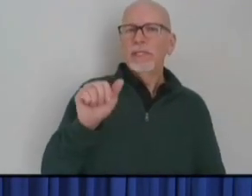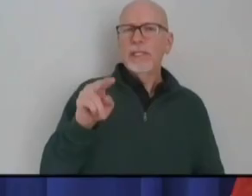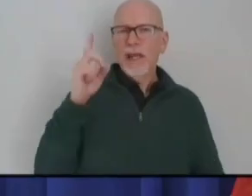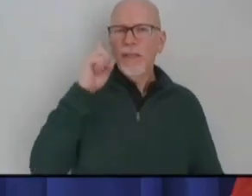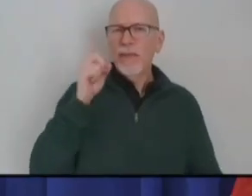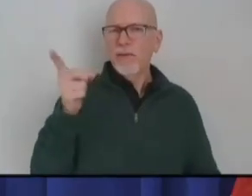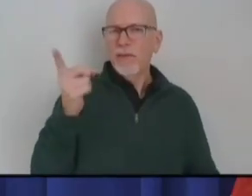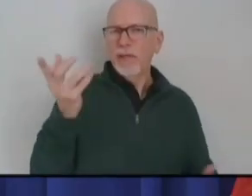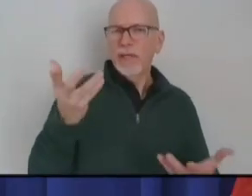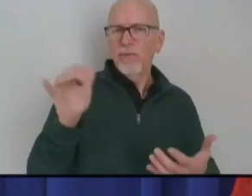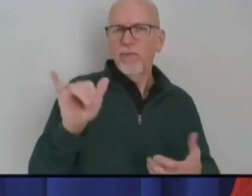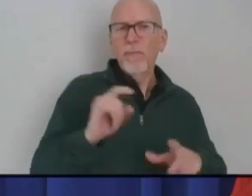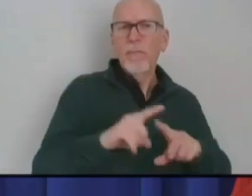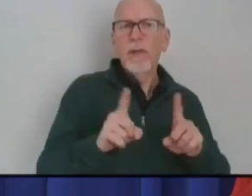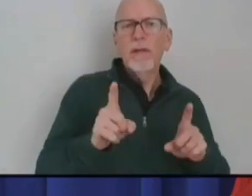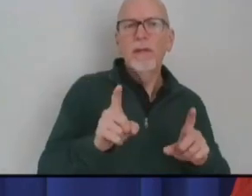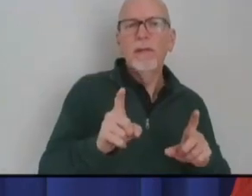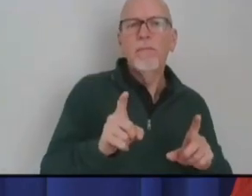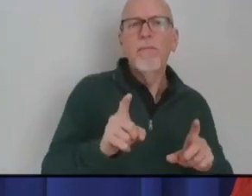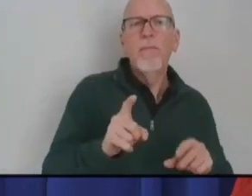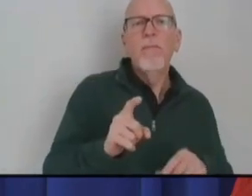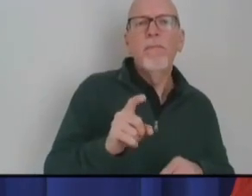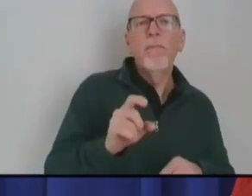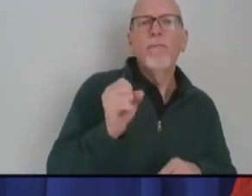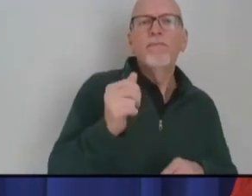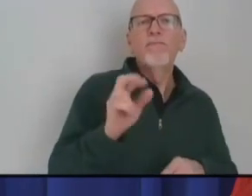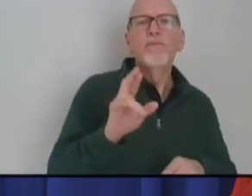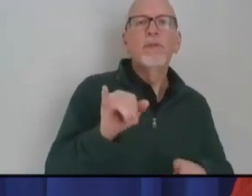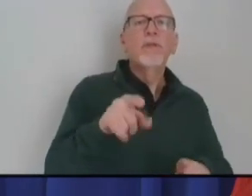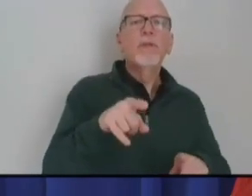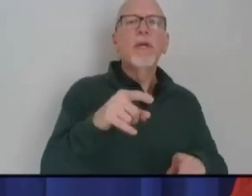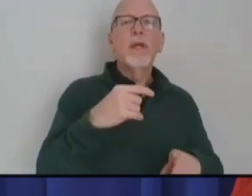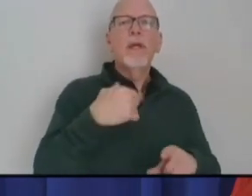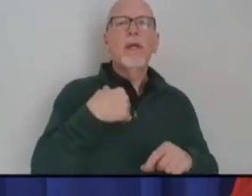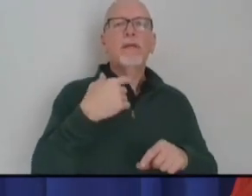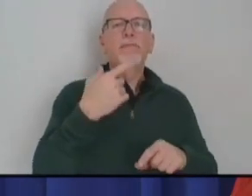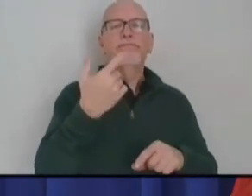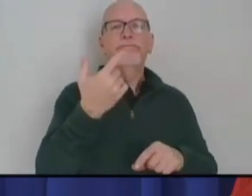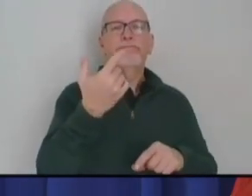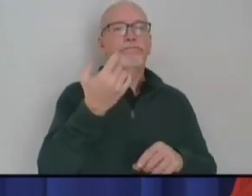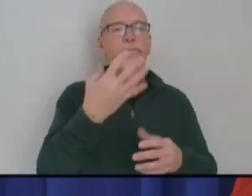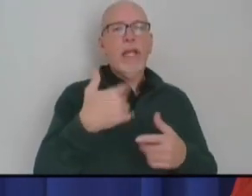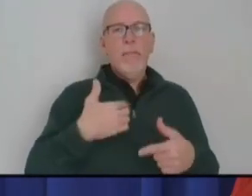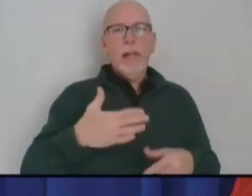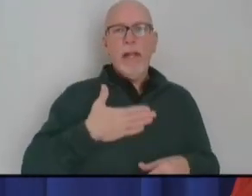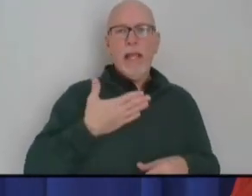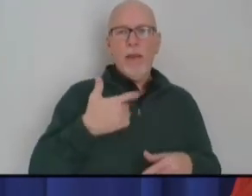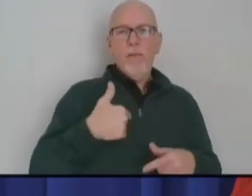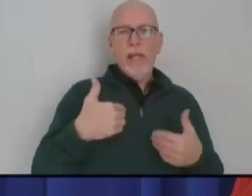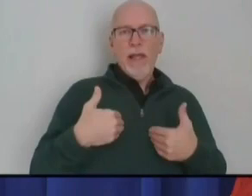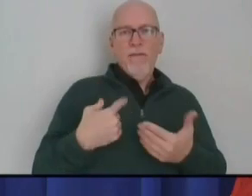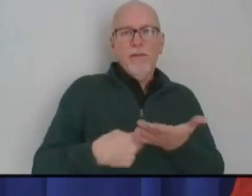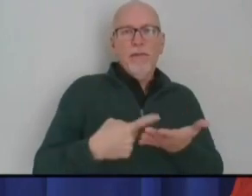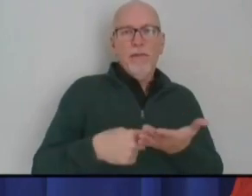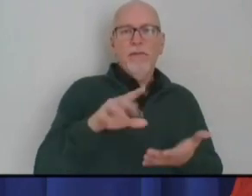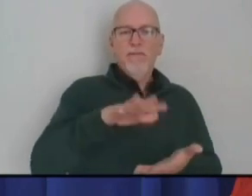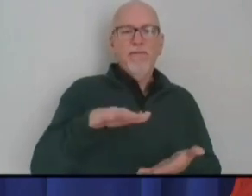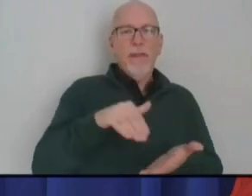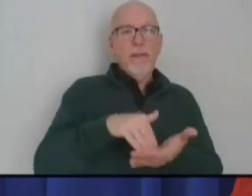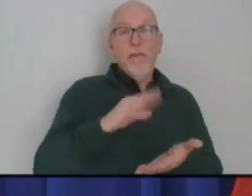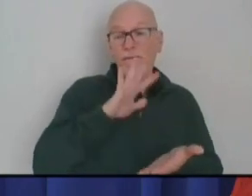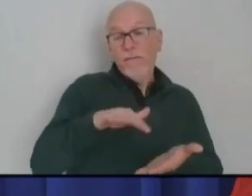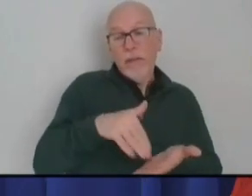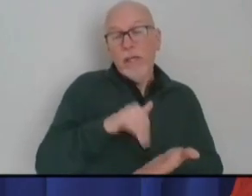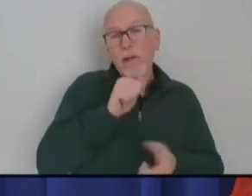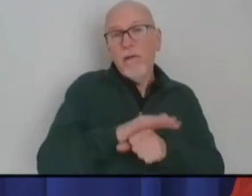Sherry, would just say that I'm glad we're having this discussion about 55,000. It's not enough. I